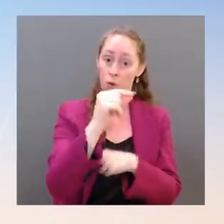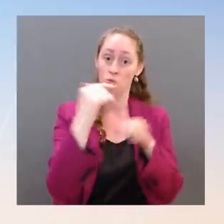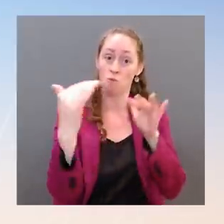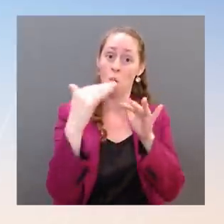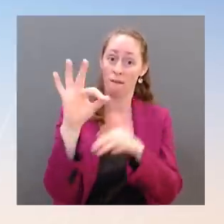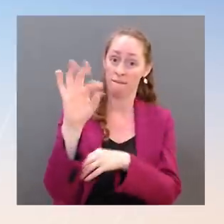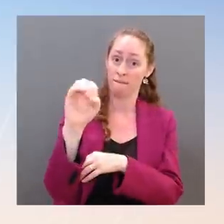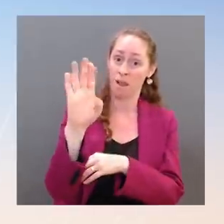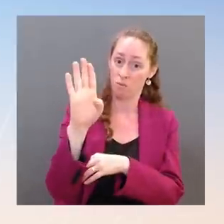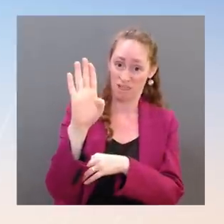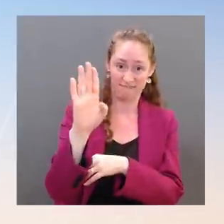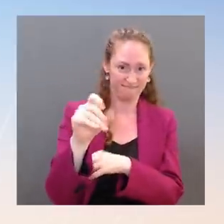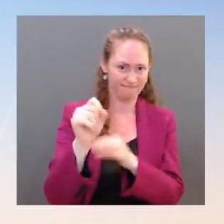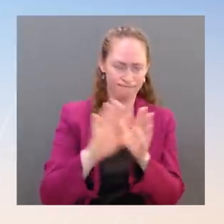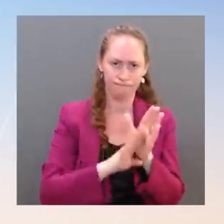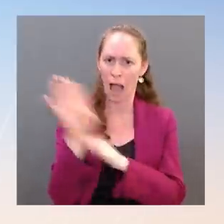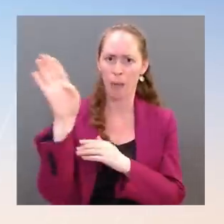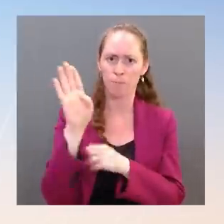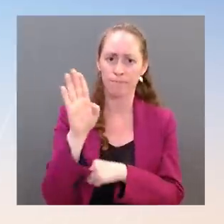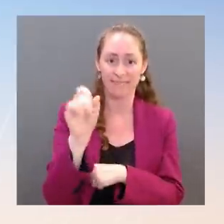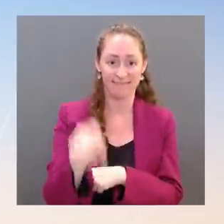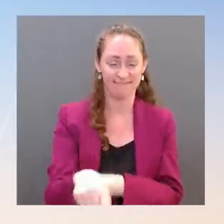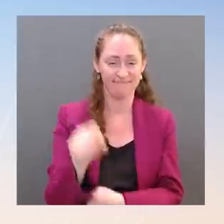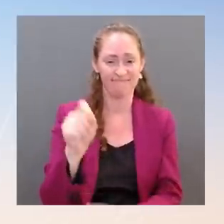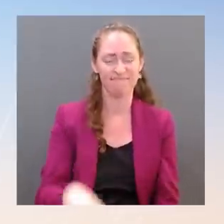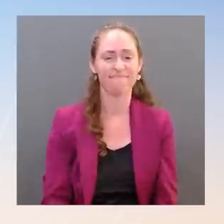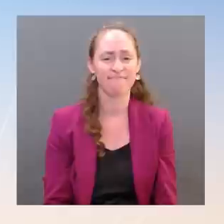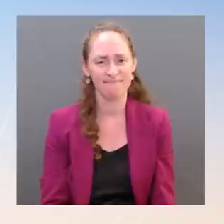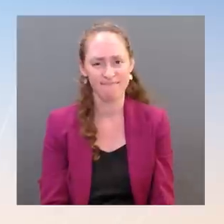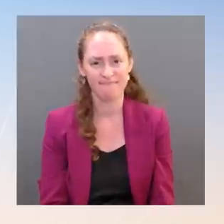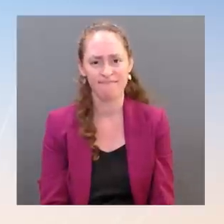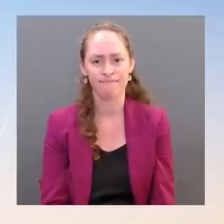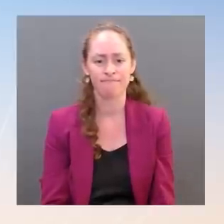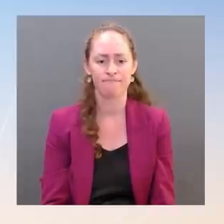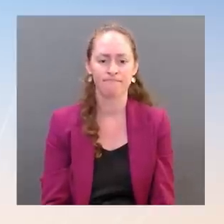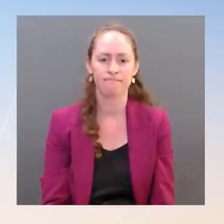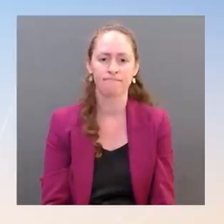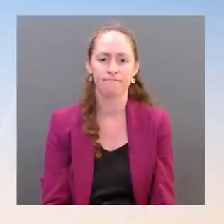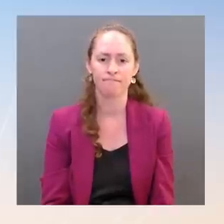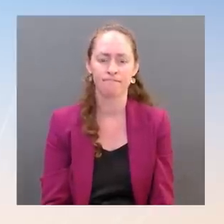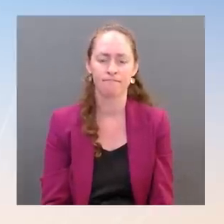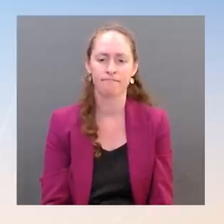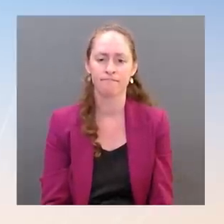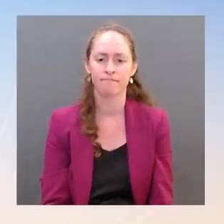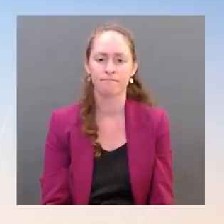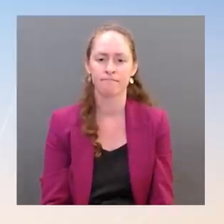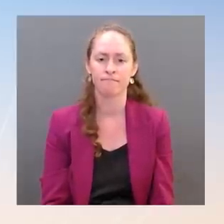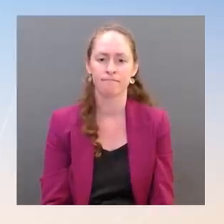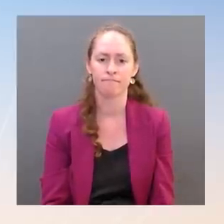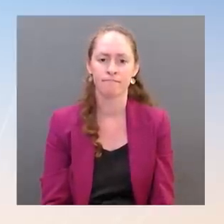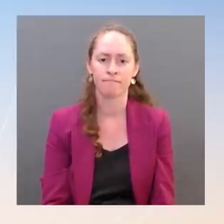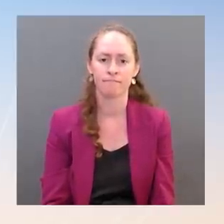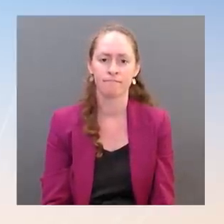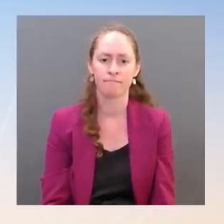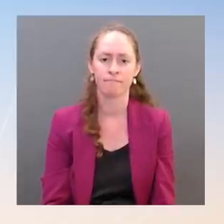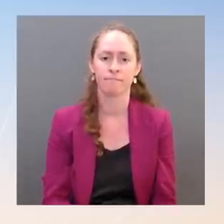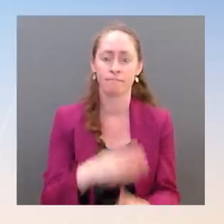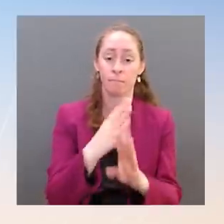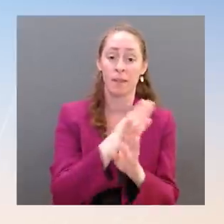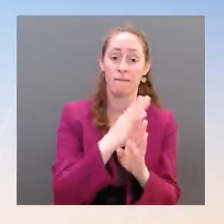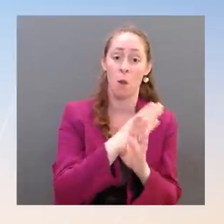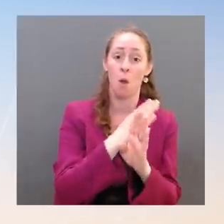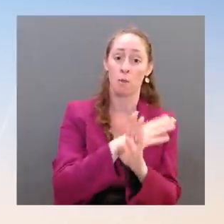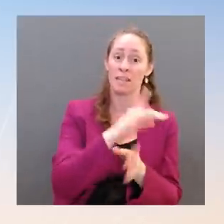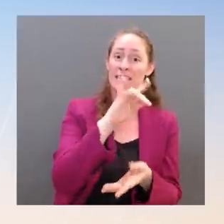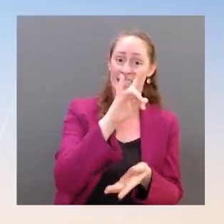then, it had — the price of the price per gallon had fallen down about 10 cents or more. And then Putin